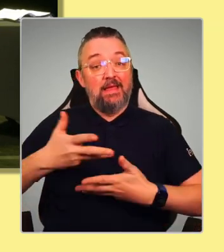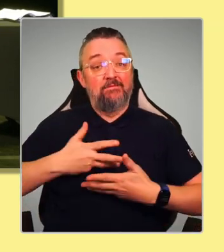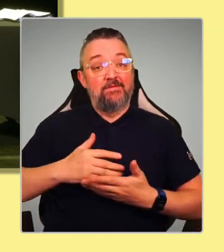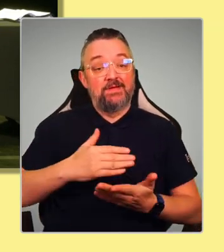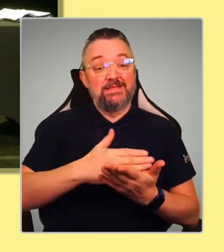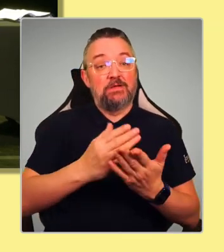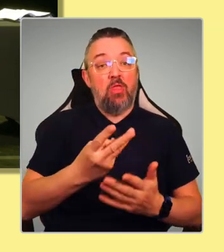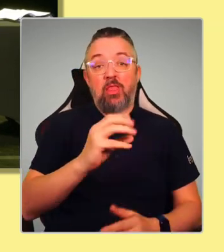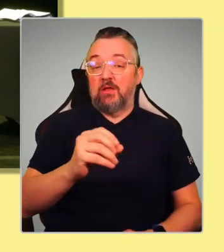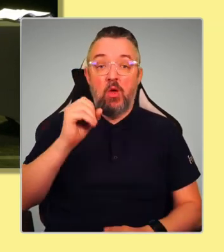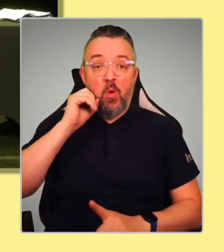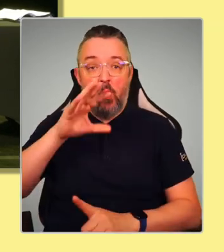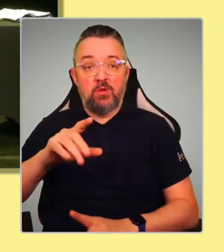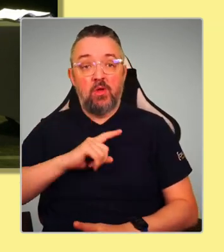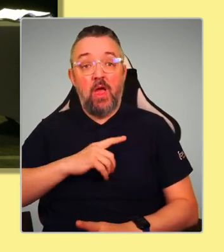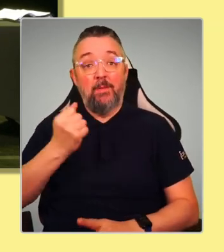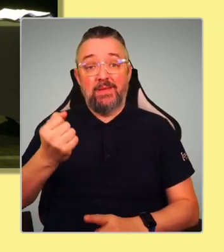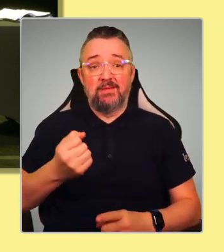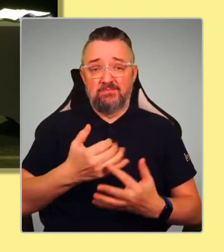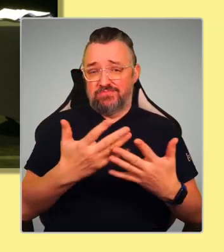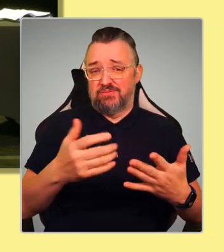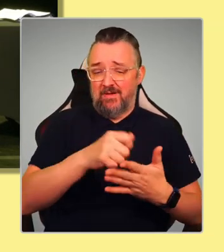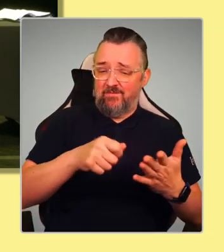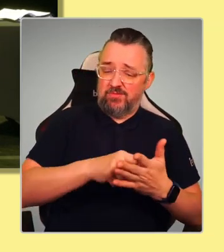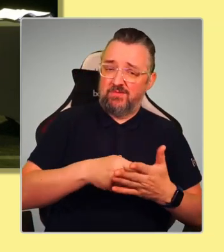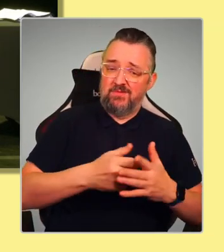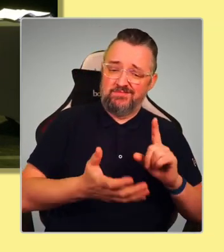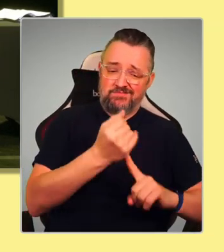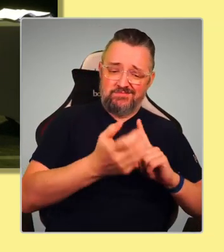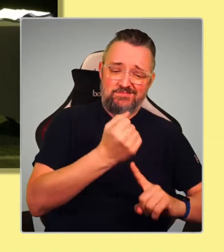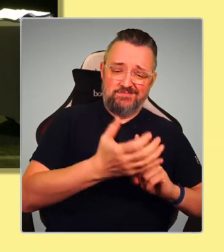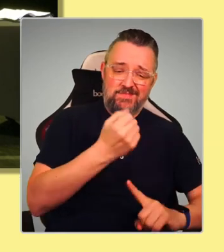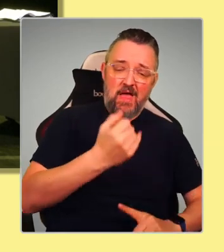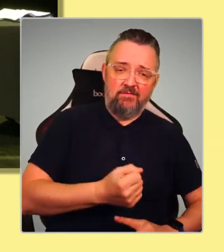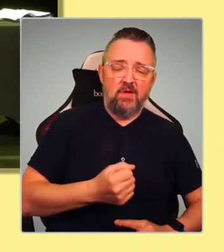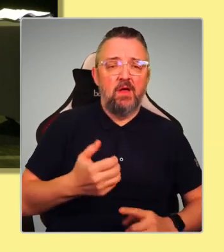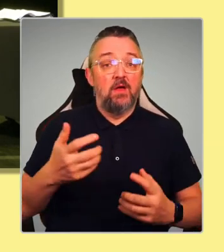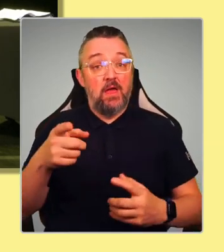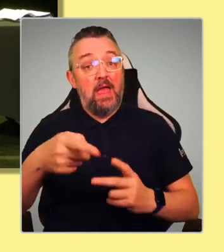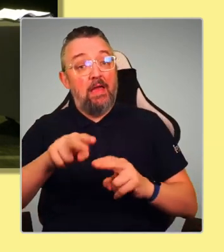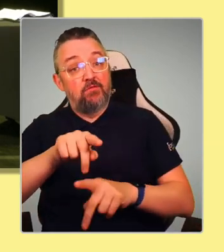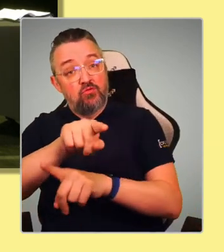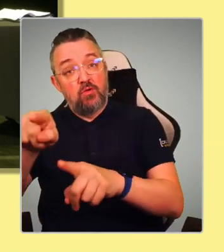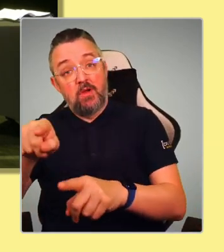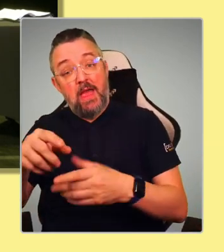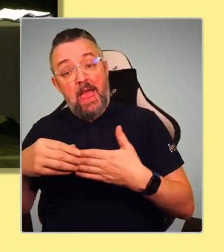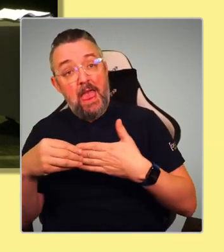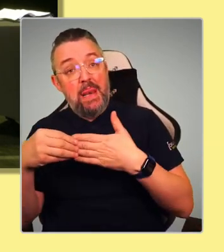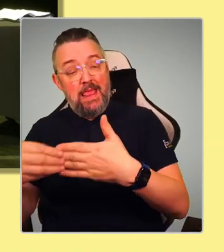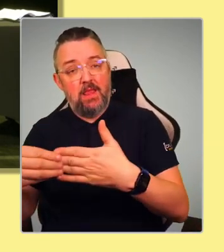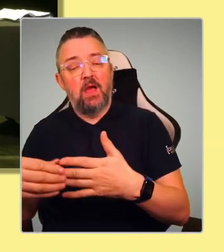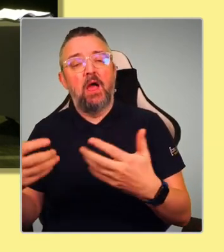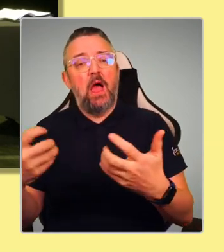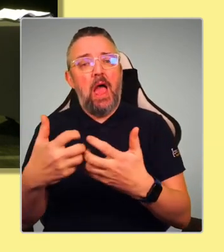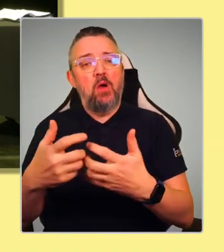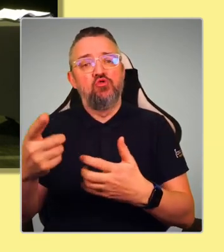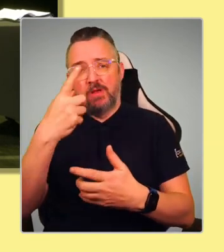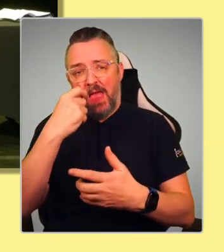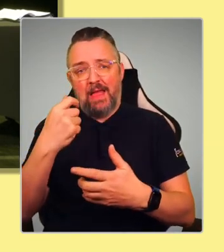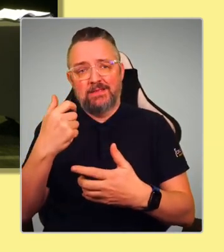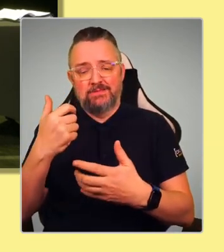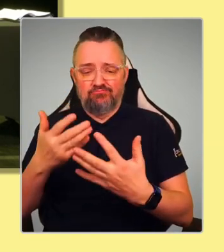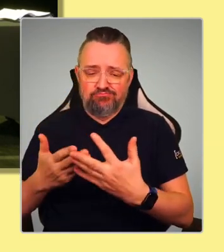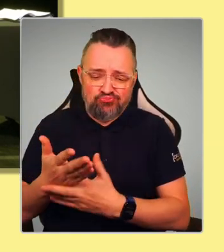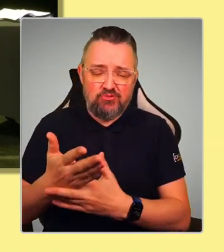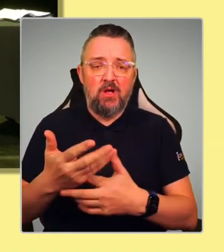though we have countless mandates. How are you, as the leader of this party, going to smash down that door? How are going to get the